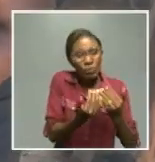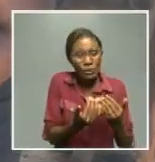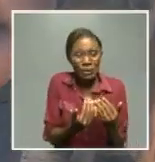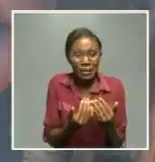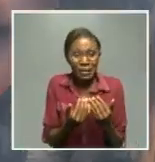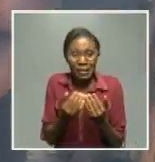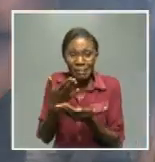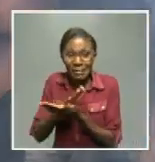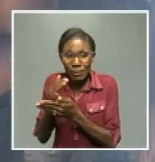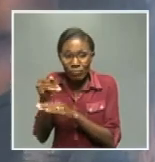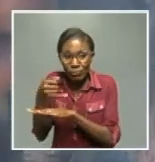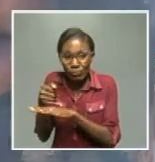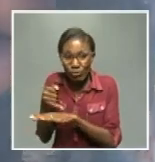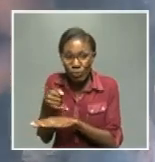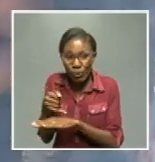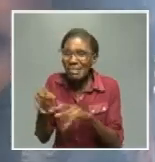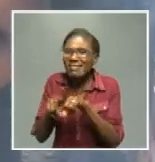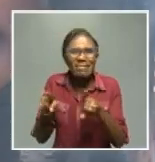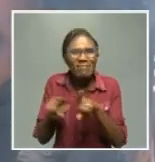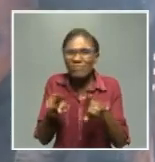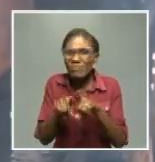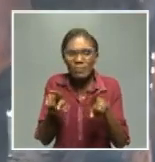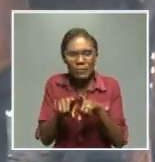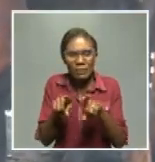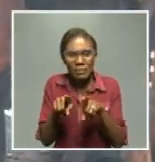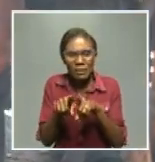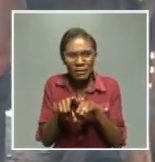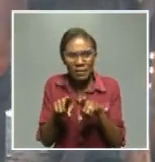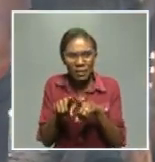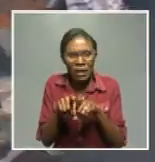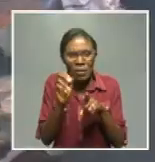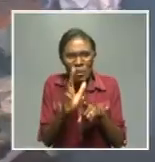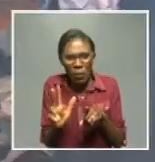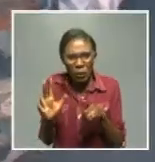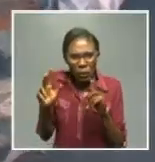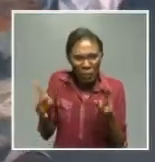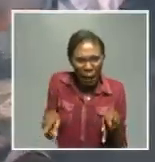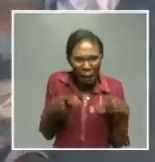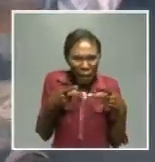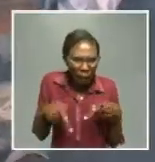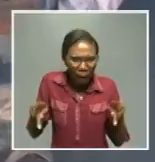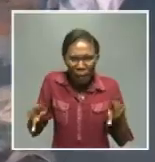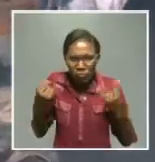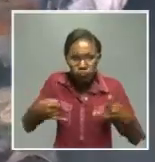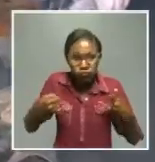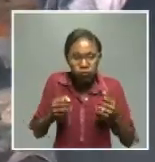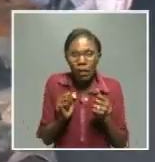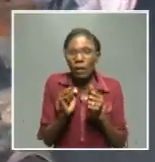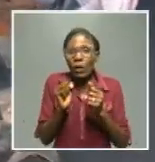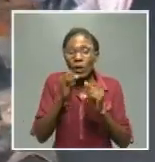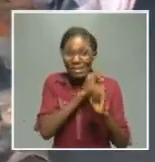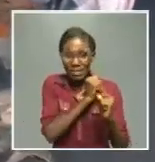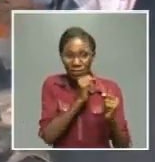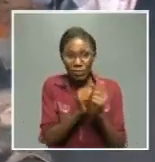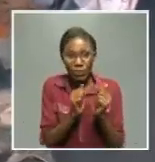it is still the same thing in in katimamlilo people celebrate christmas with their loved ones with their family members they